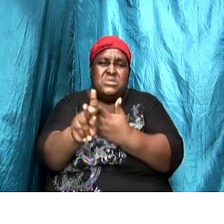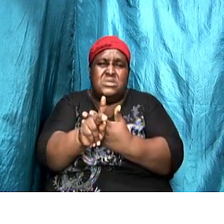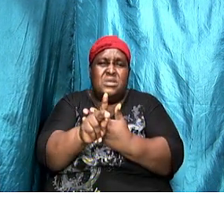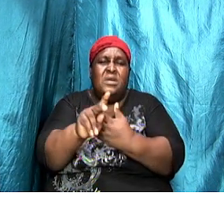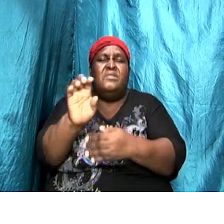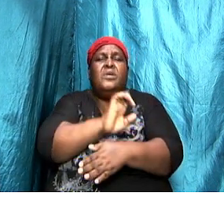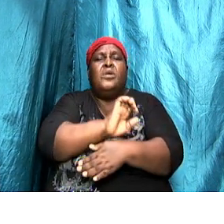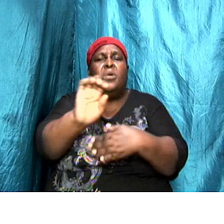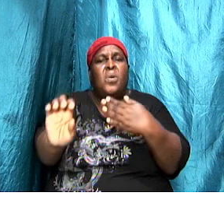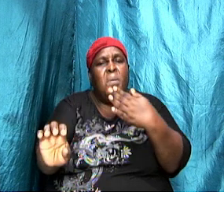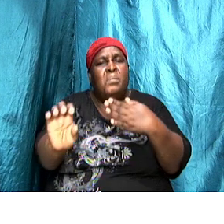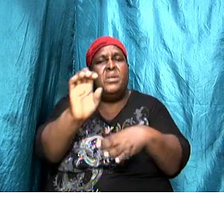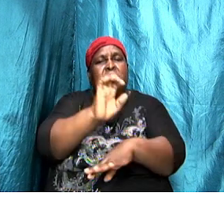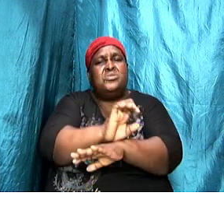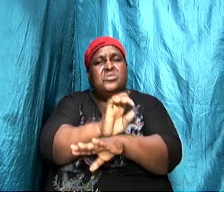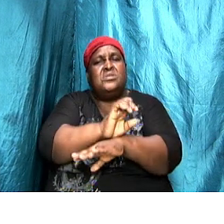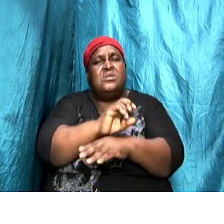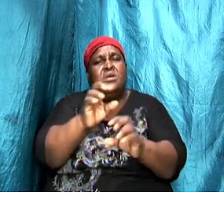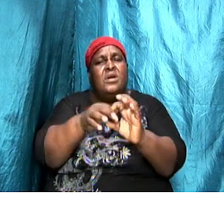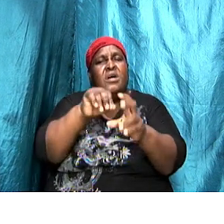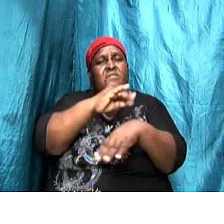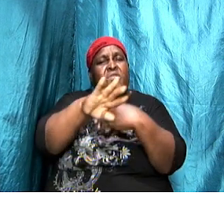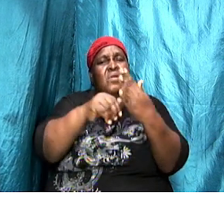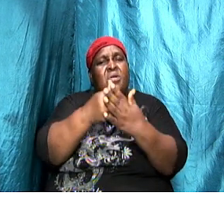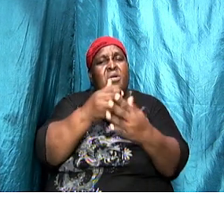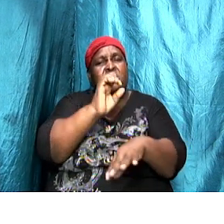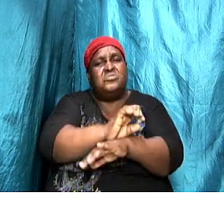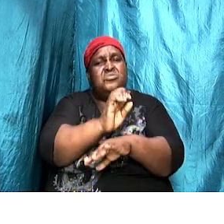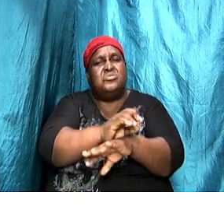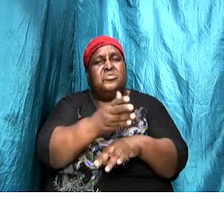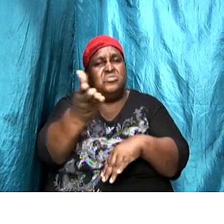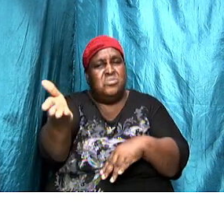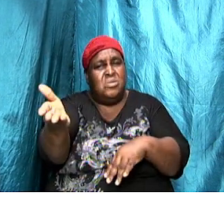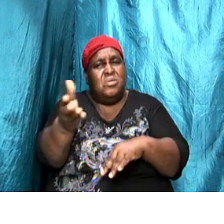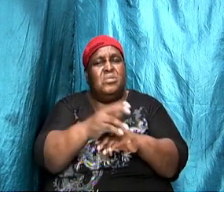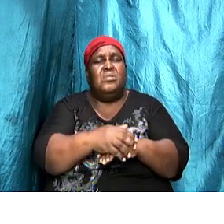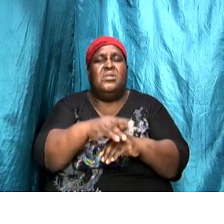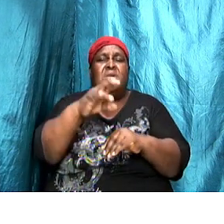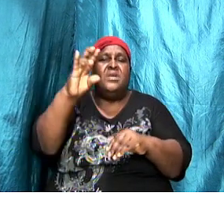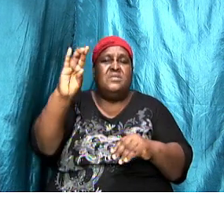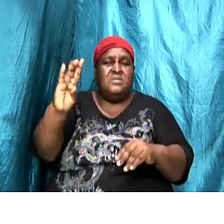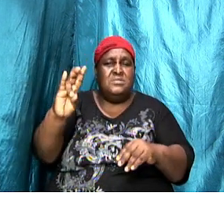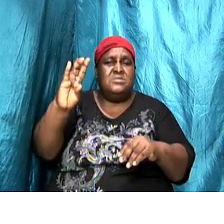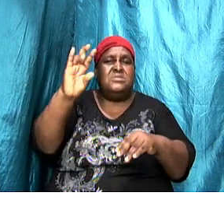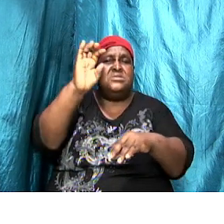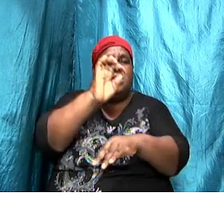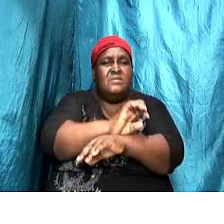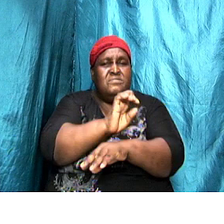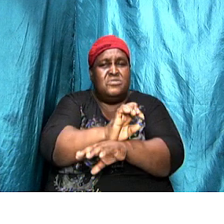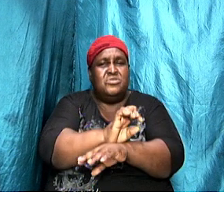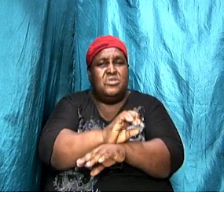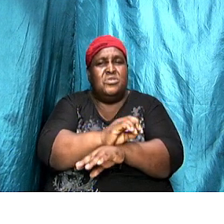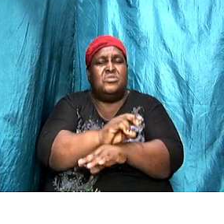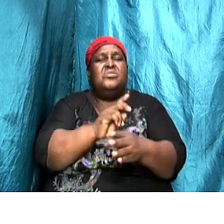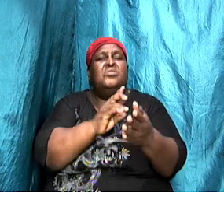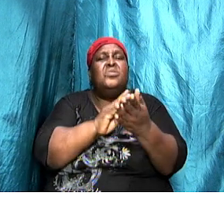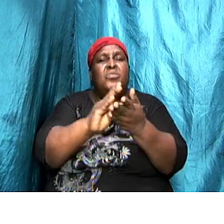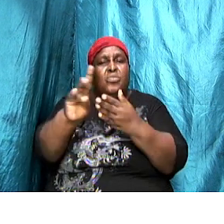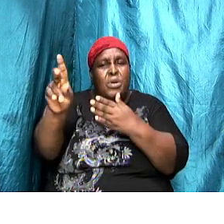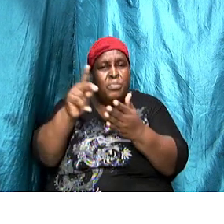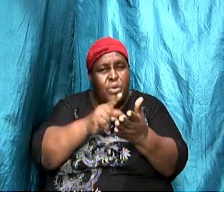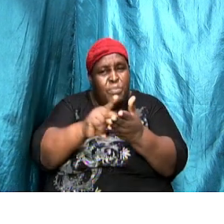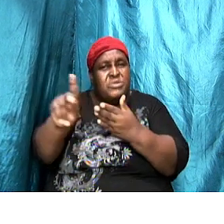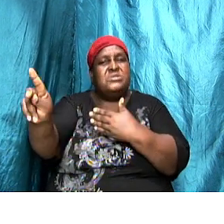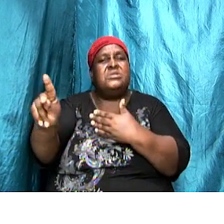complete church, of all the churches that might have been there. And these seven represented them. What happened in these